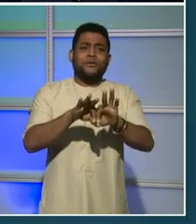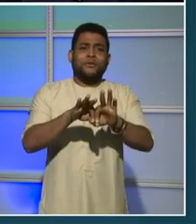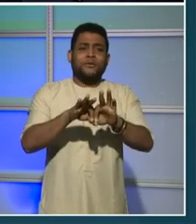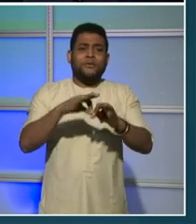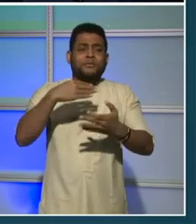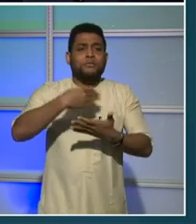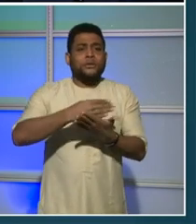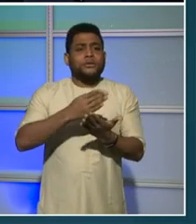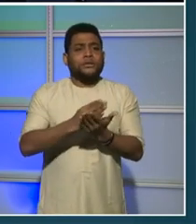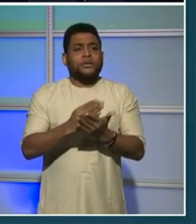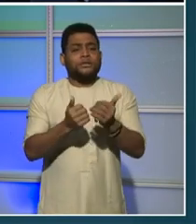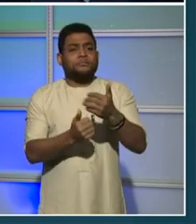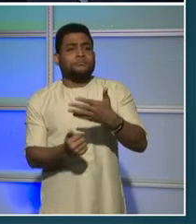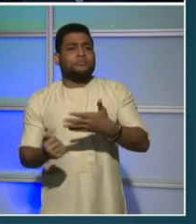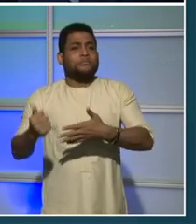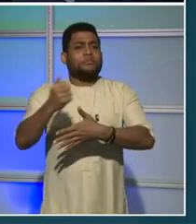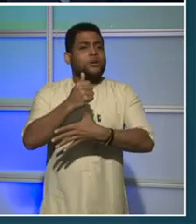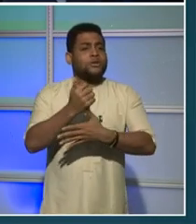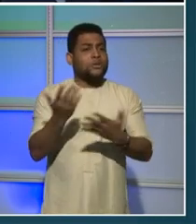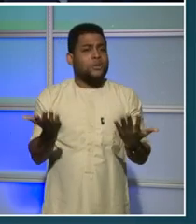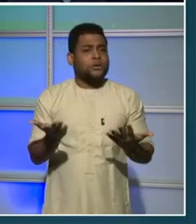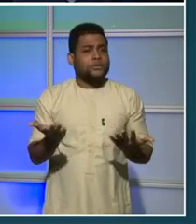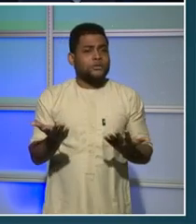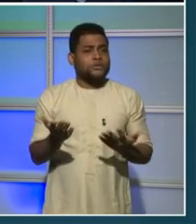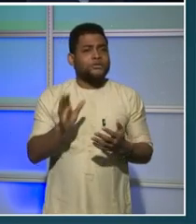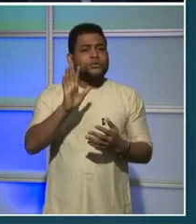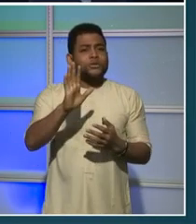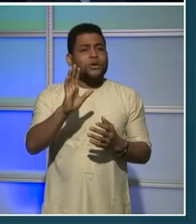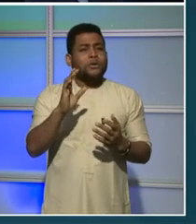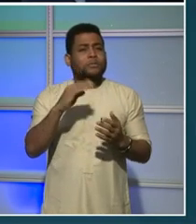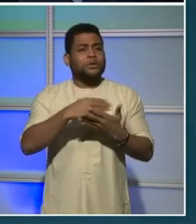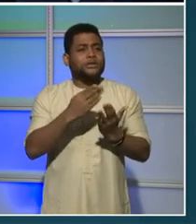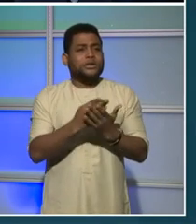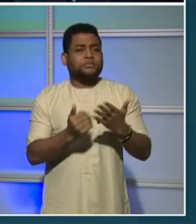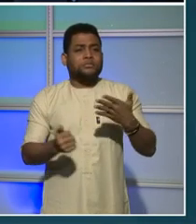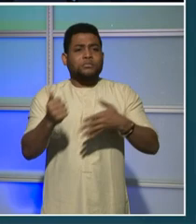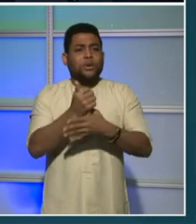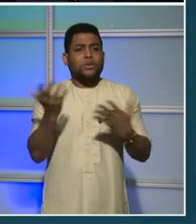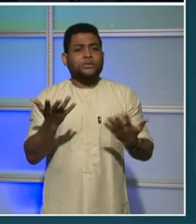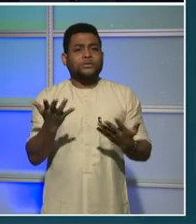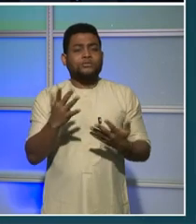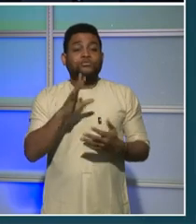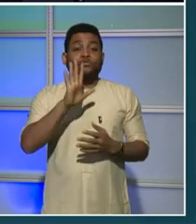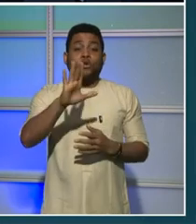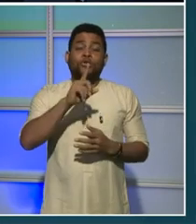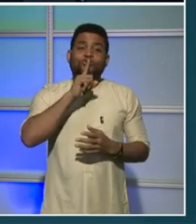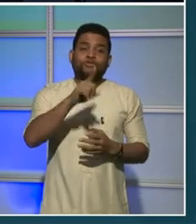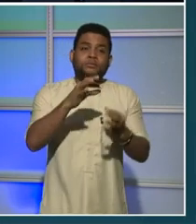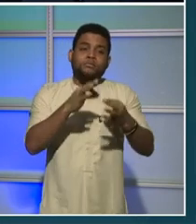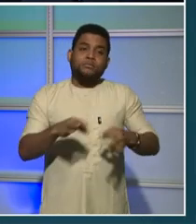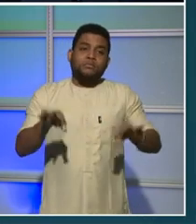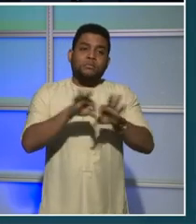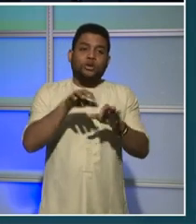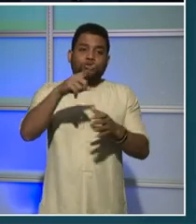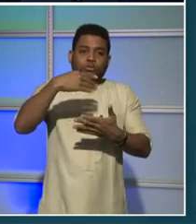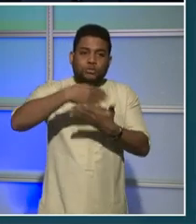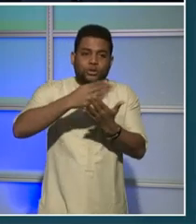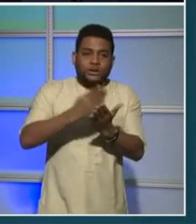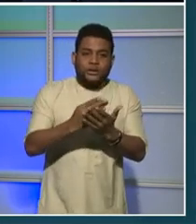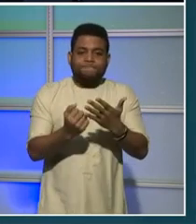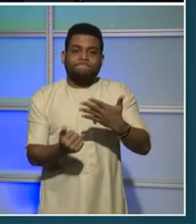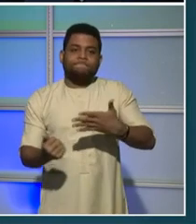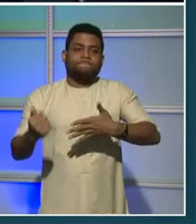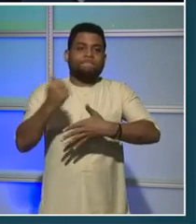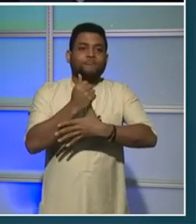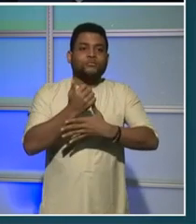priority. We have a fun word cloud that's going to start to populate as you enter your top budget priority. And we will get to hear from you on what those results